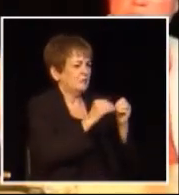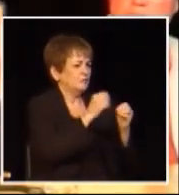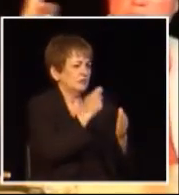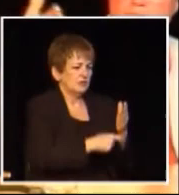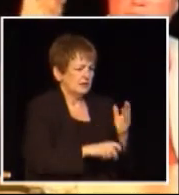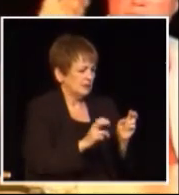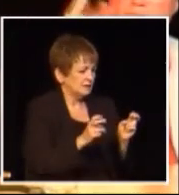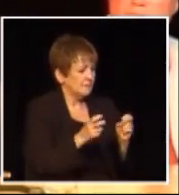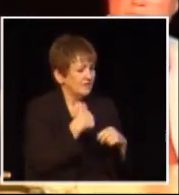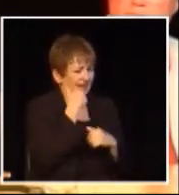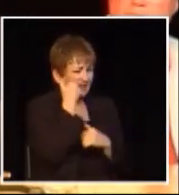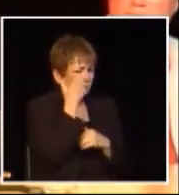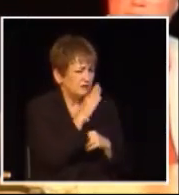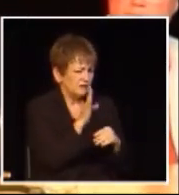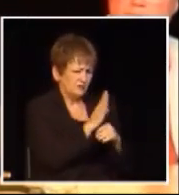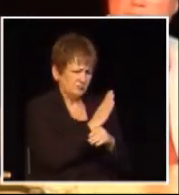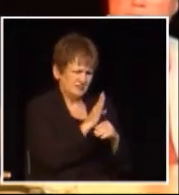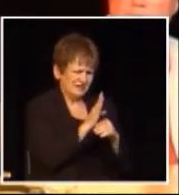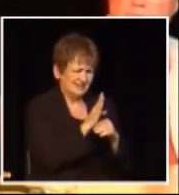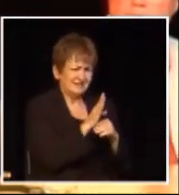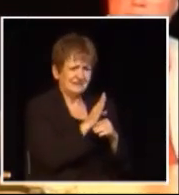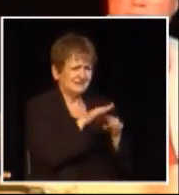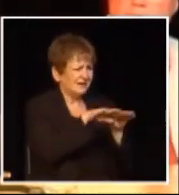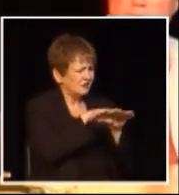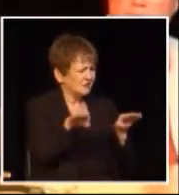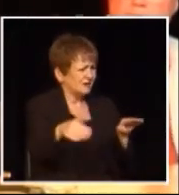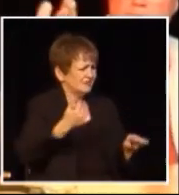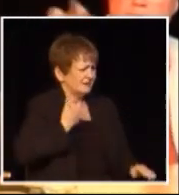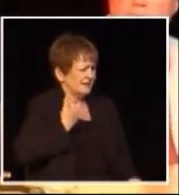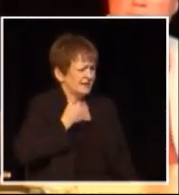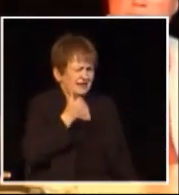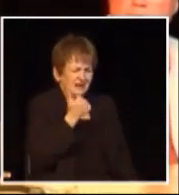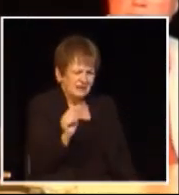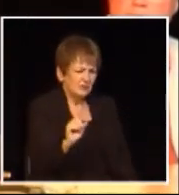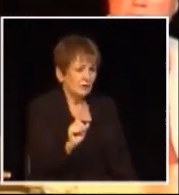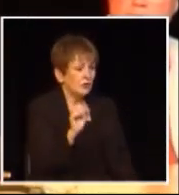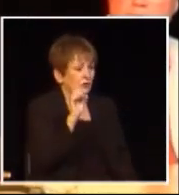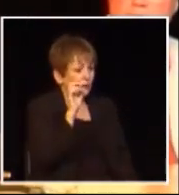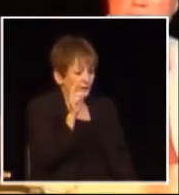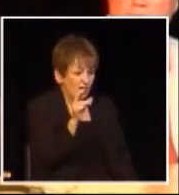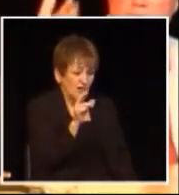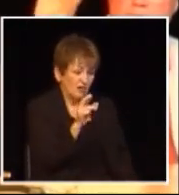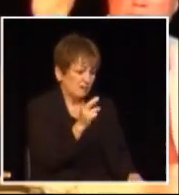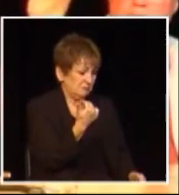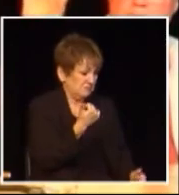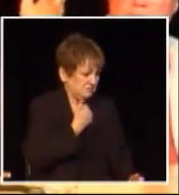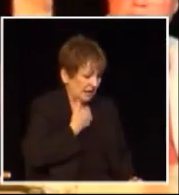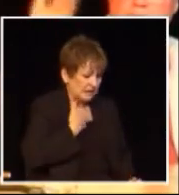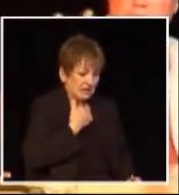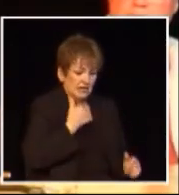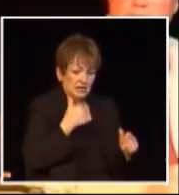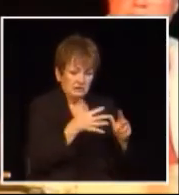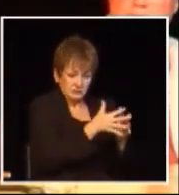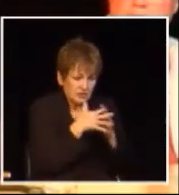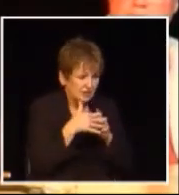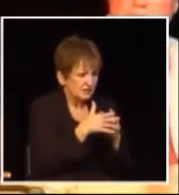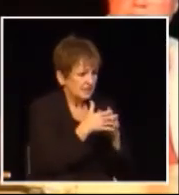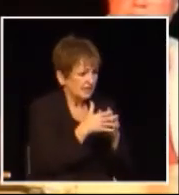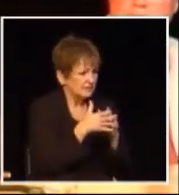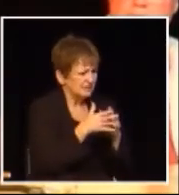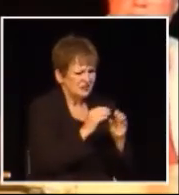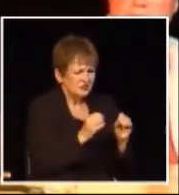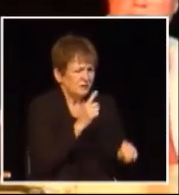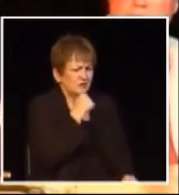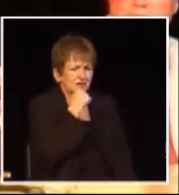more than putting on another tax I don't know of any business community anywhere in this country or for example or on this continent for